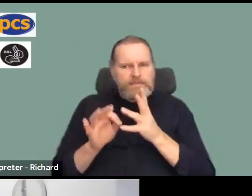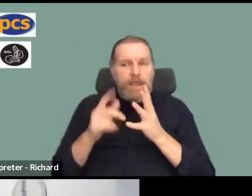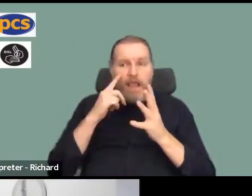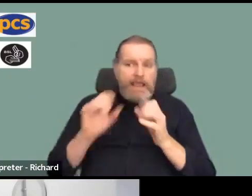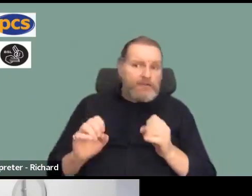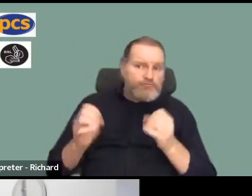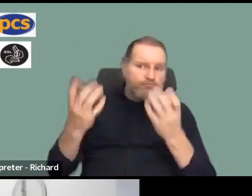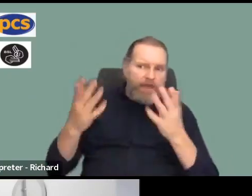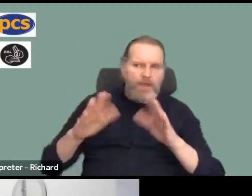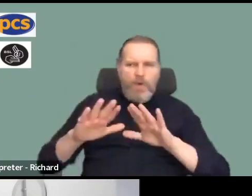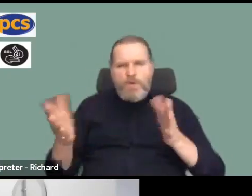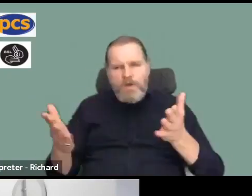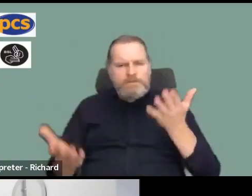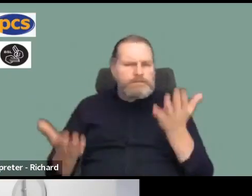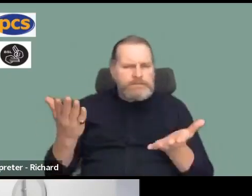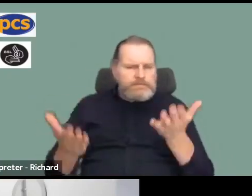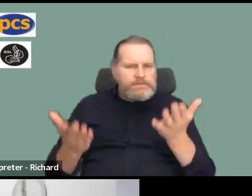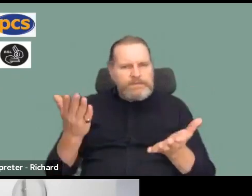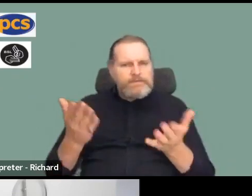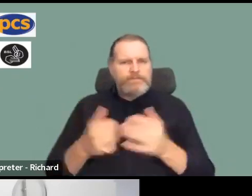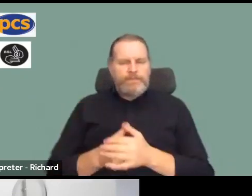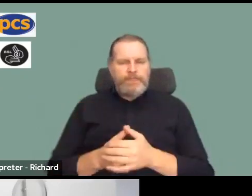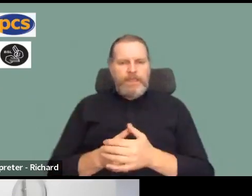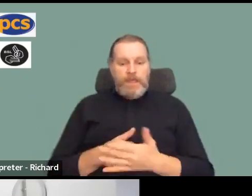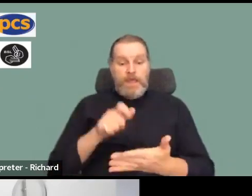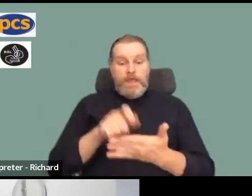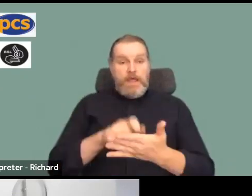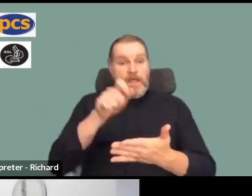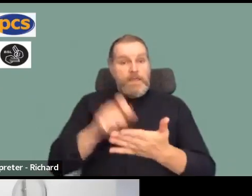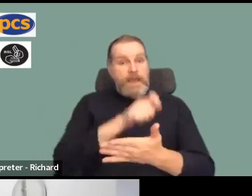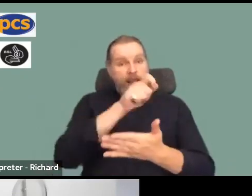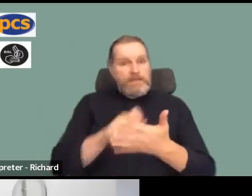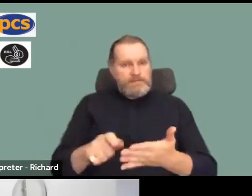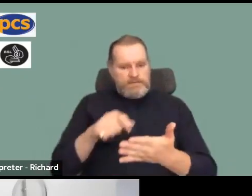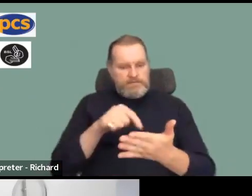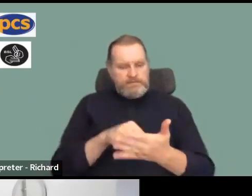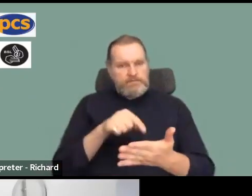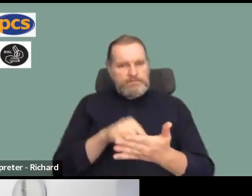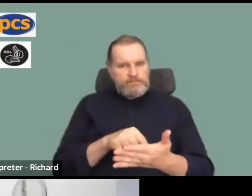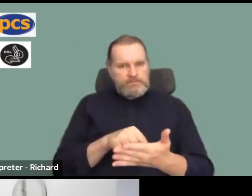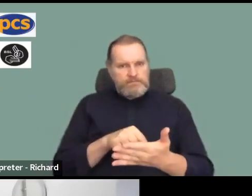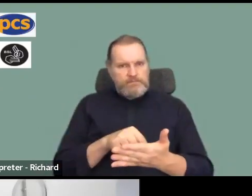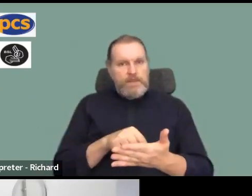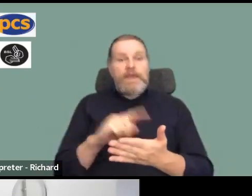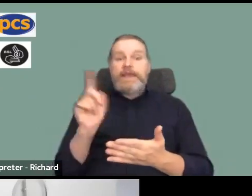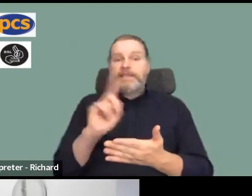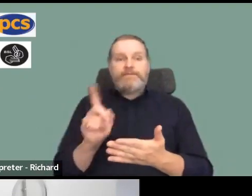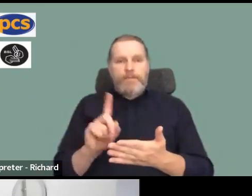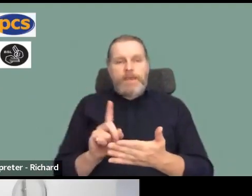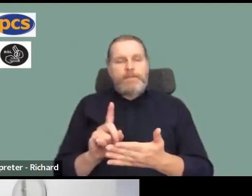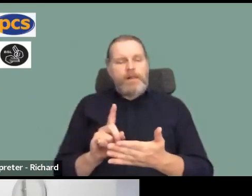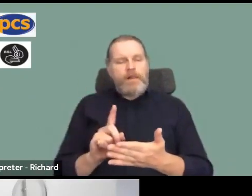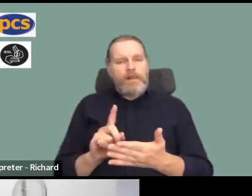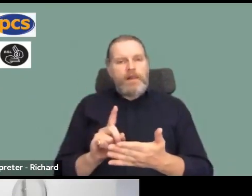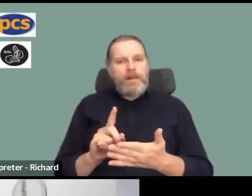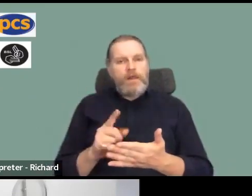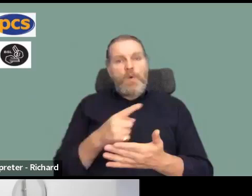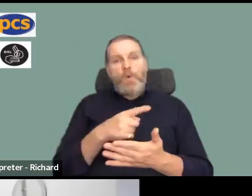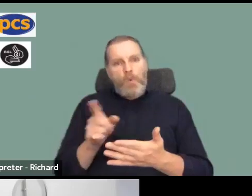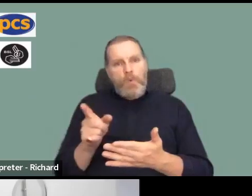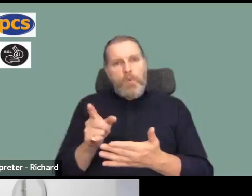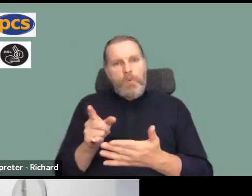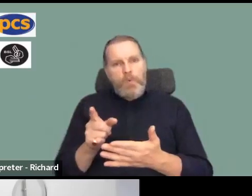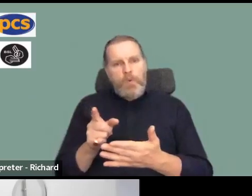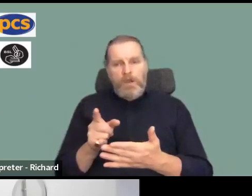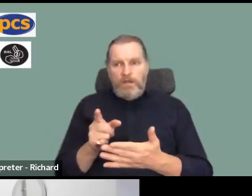I just want to stress here is that the ballot we're holding is essentially for people who are covered by either the